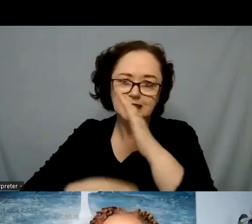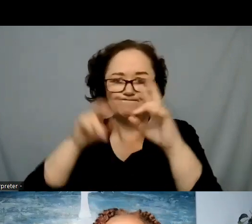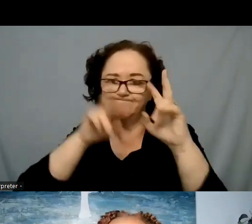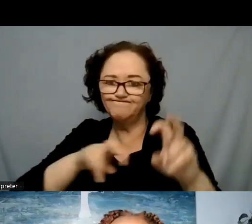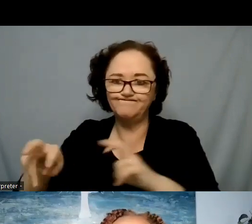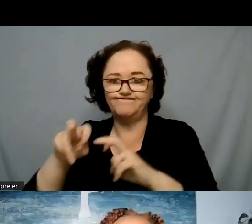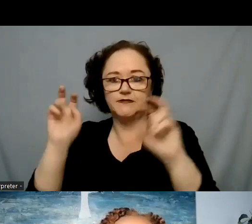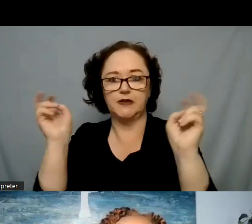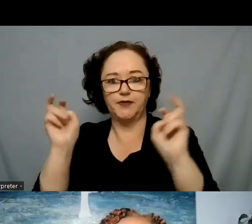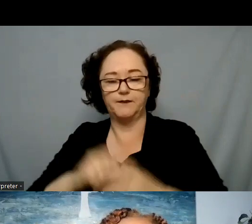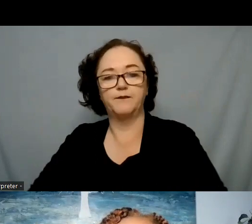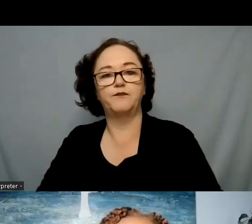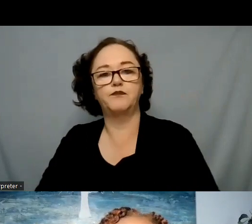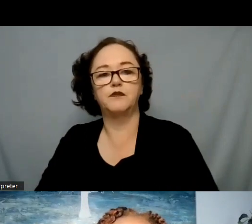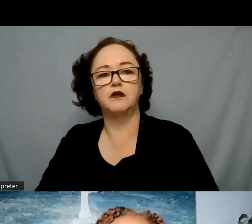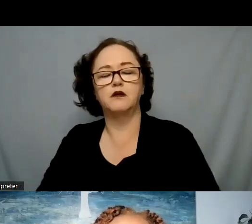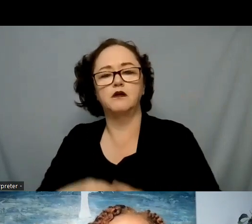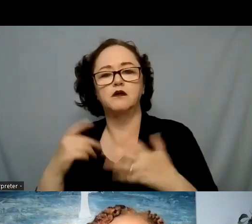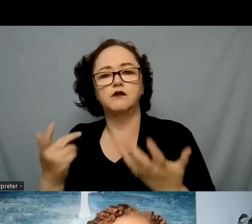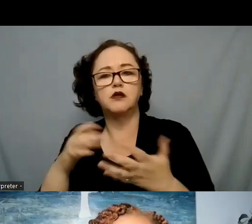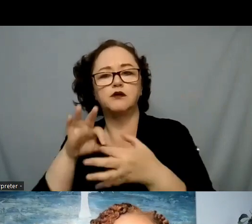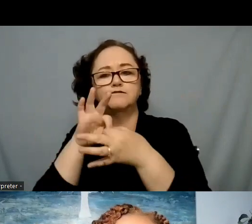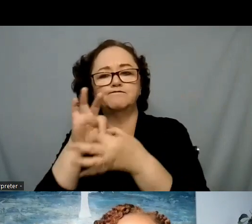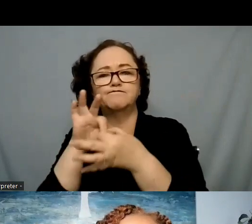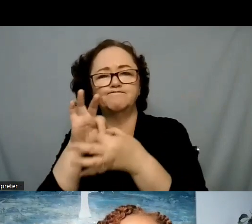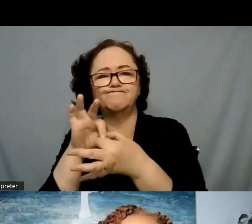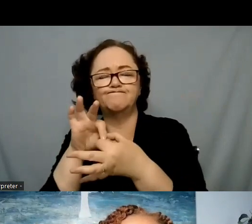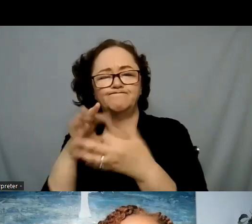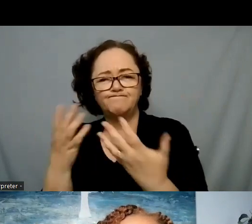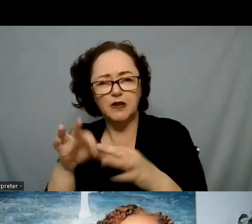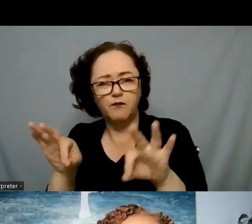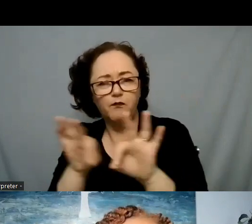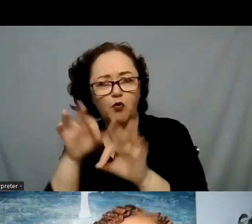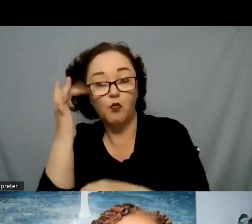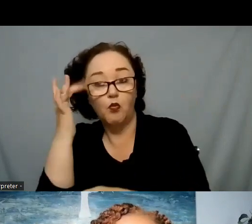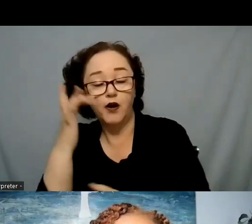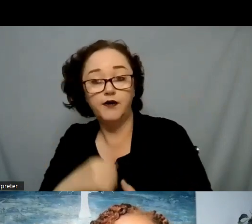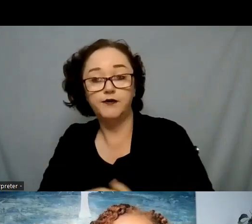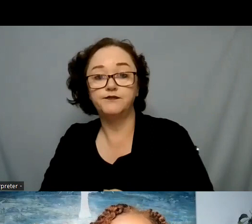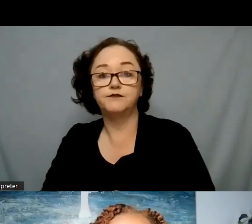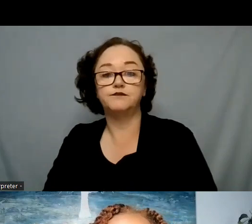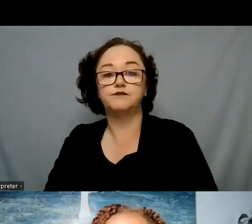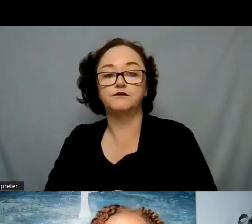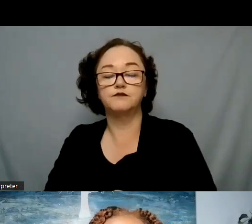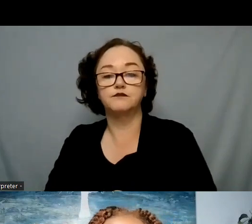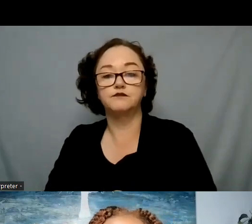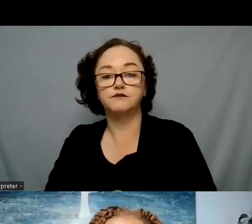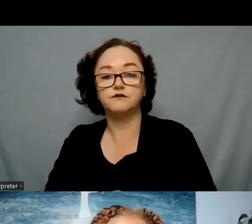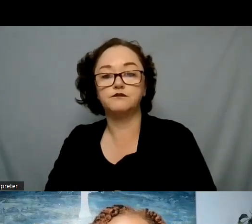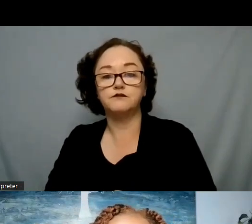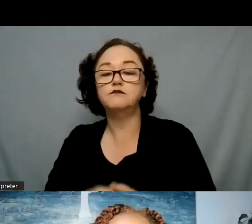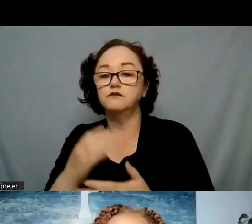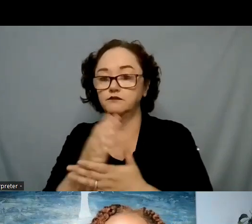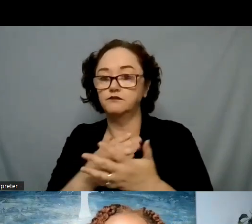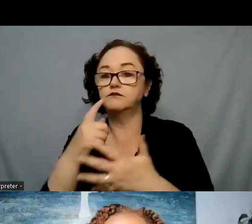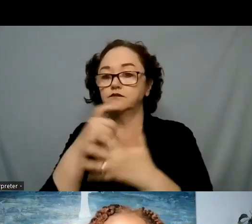so why is connectedness important and so there are things that can help protect youth